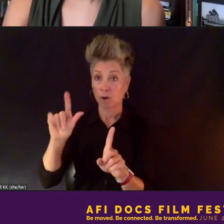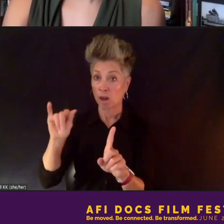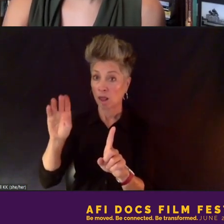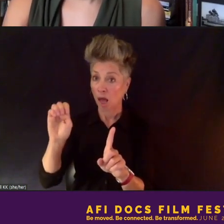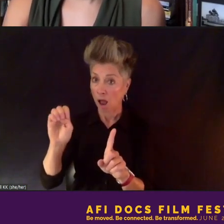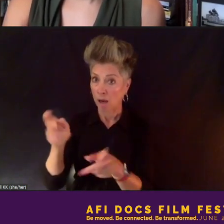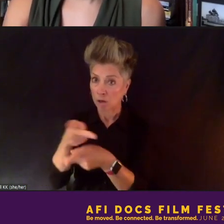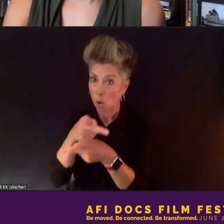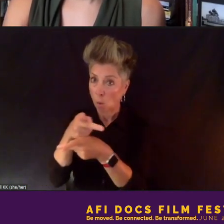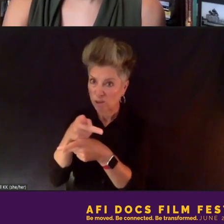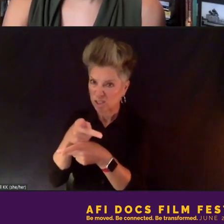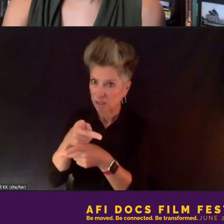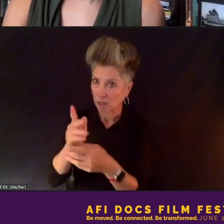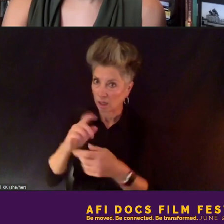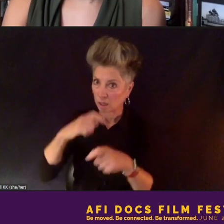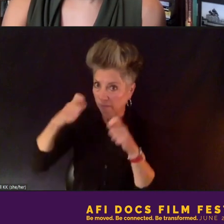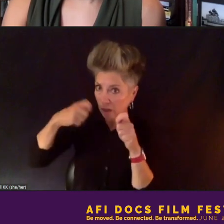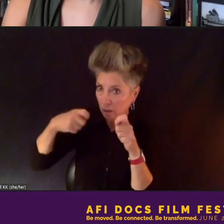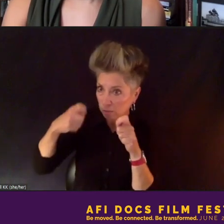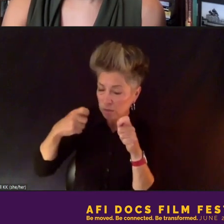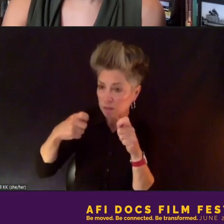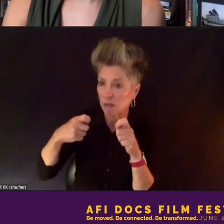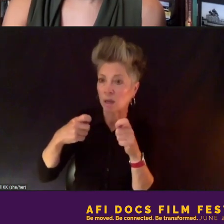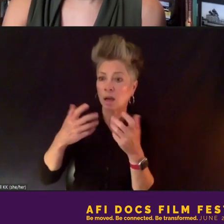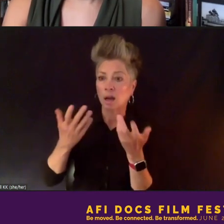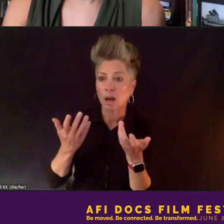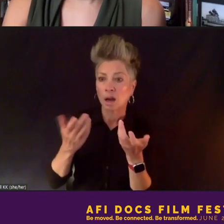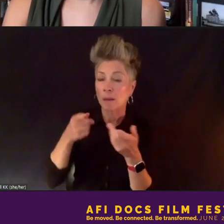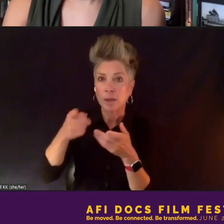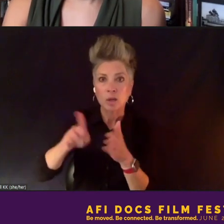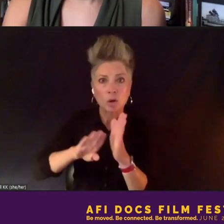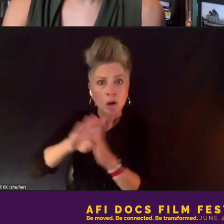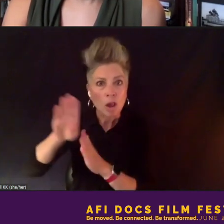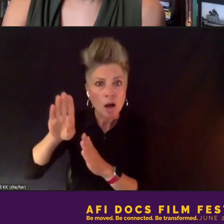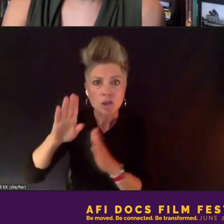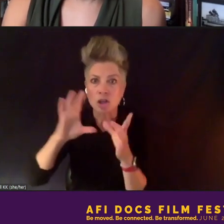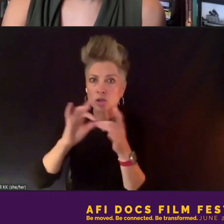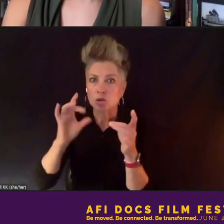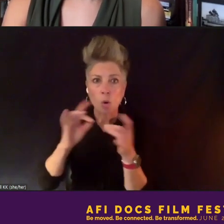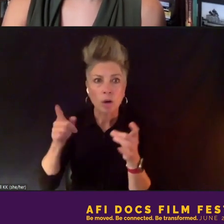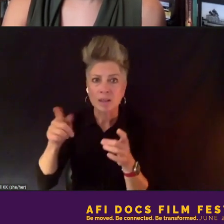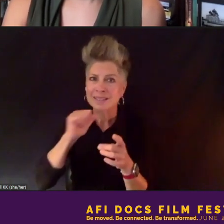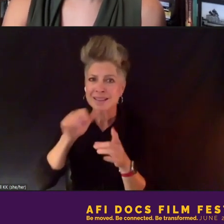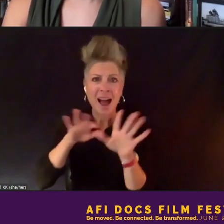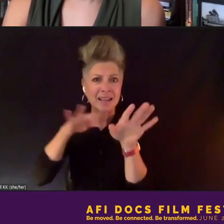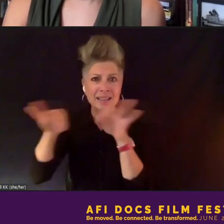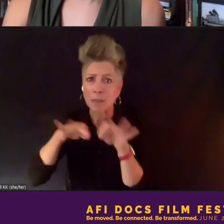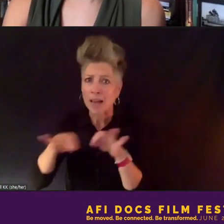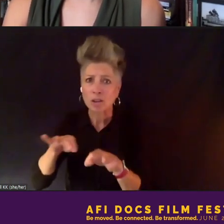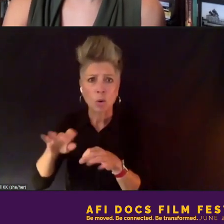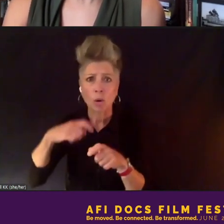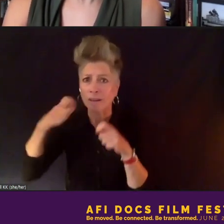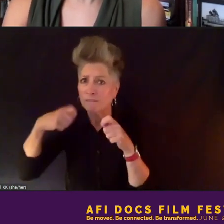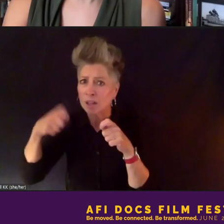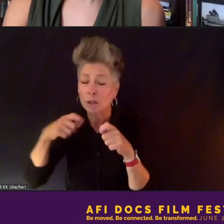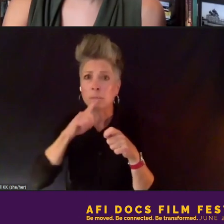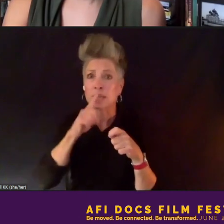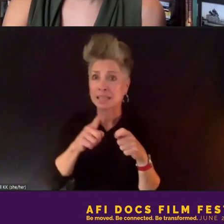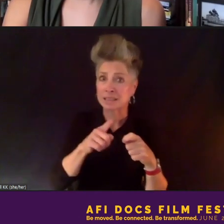launching a story like this, which is really, truly it's not an explanatory film. It's enterprise reporting. It's original reporting.